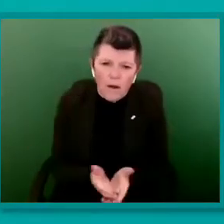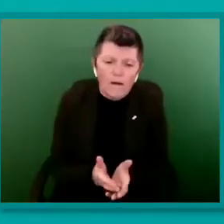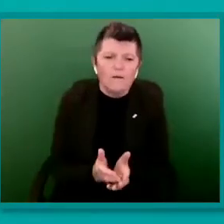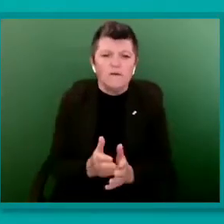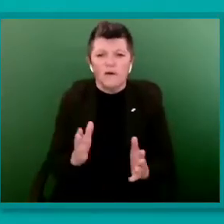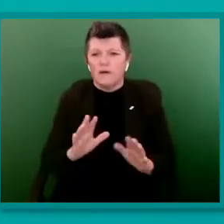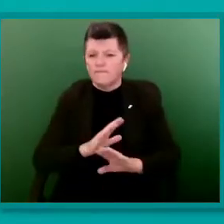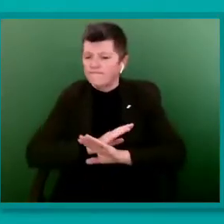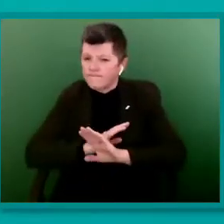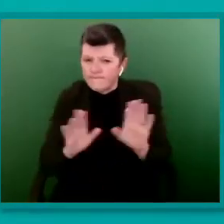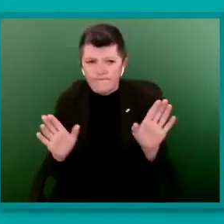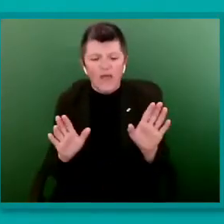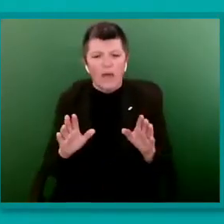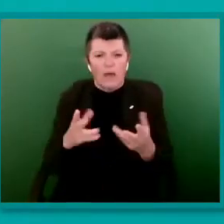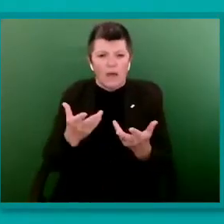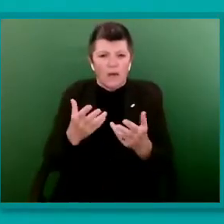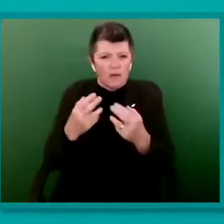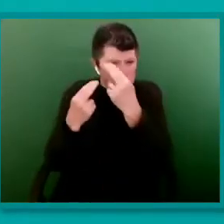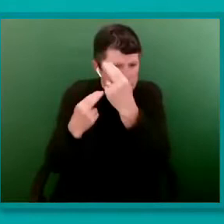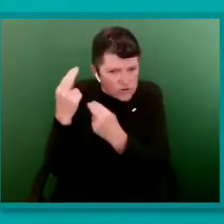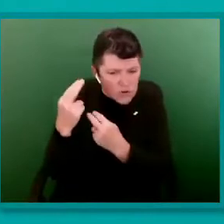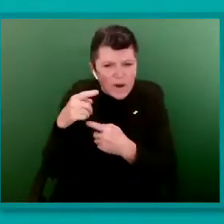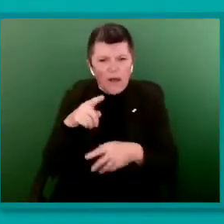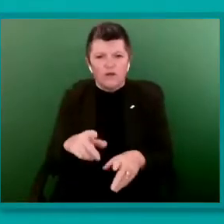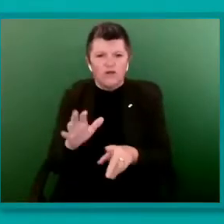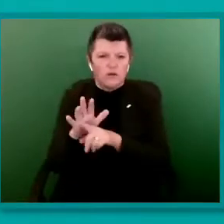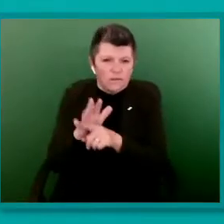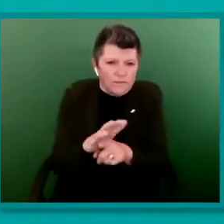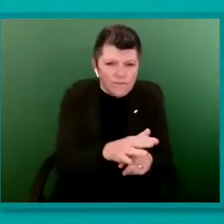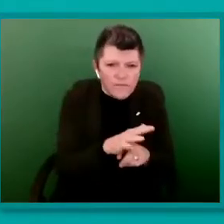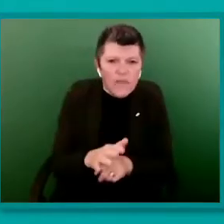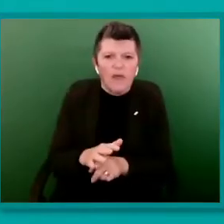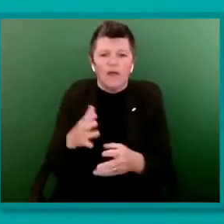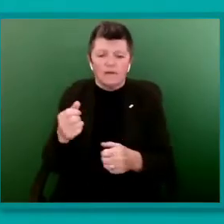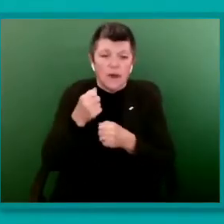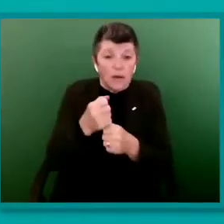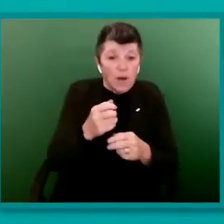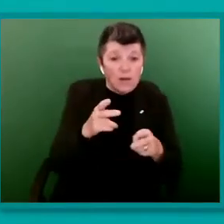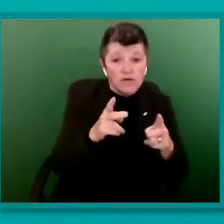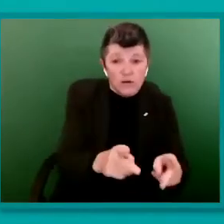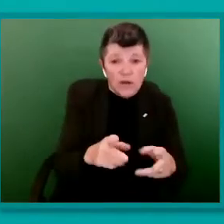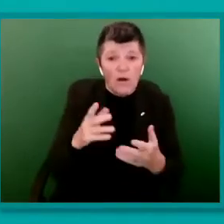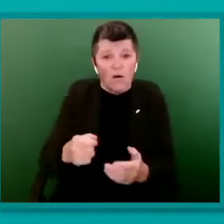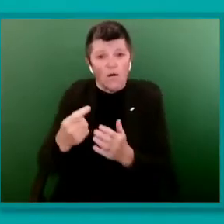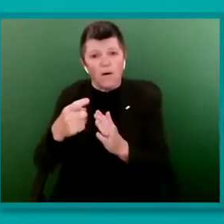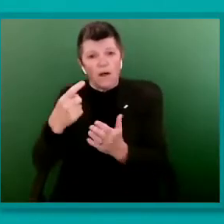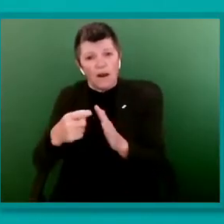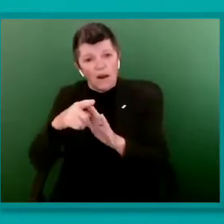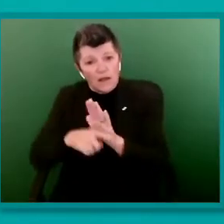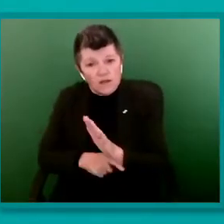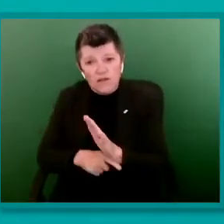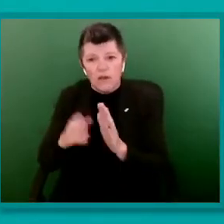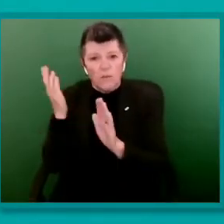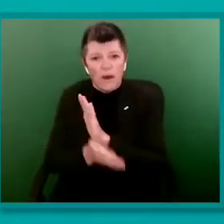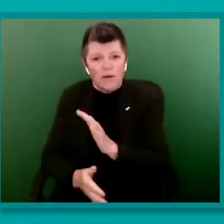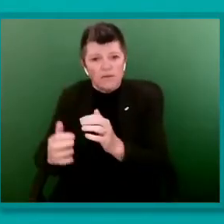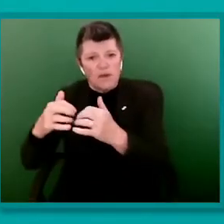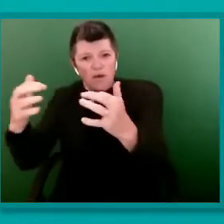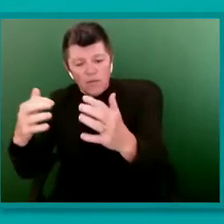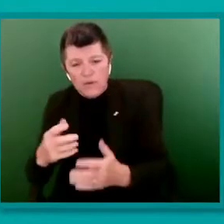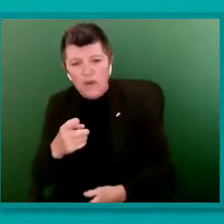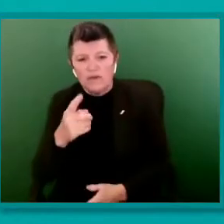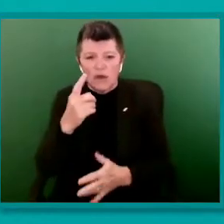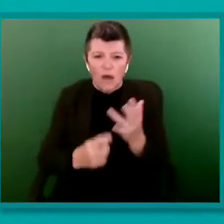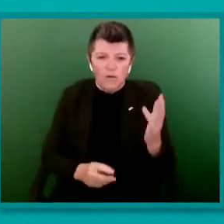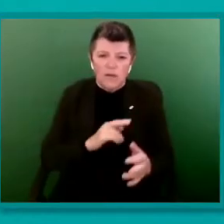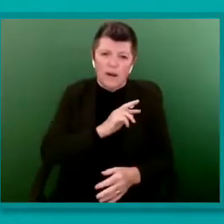Whether it's campaigning on the streets or passing legislation in government, Labour is the only party to consistently stand with women, disabled people,